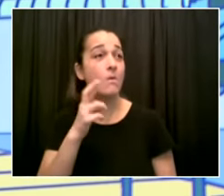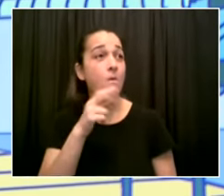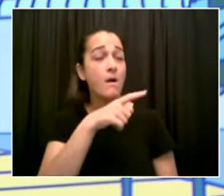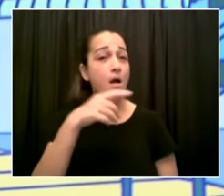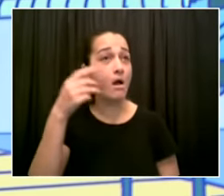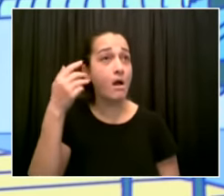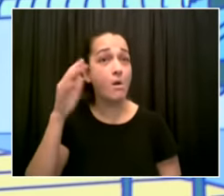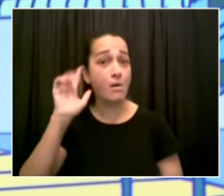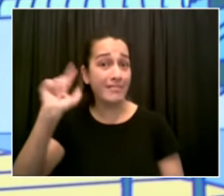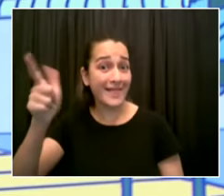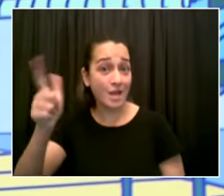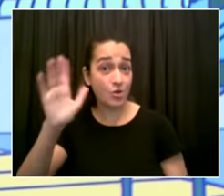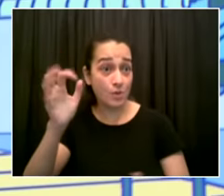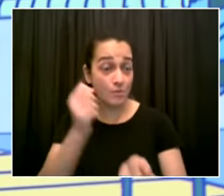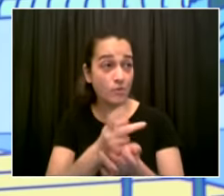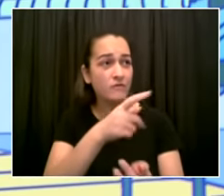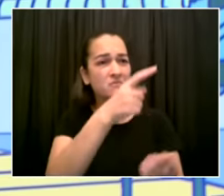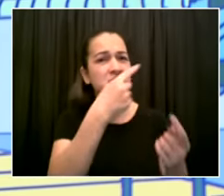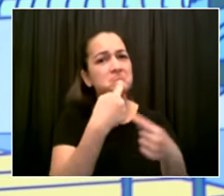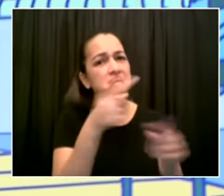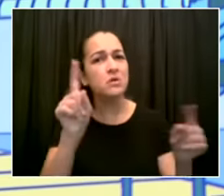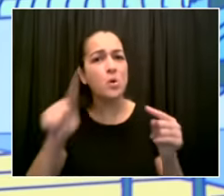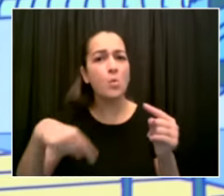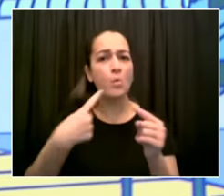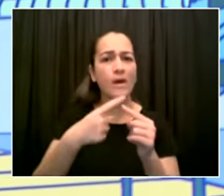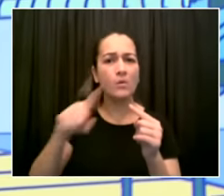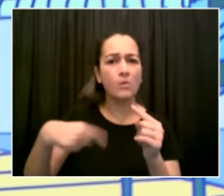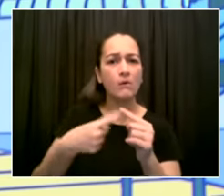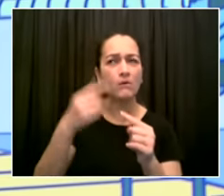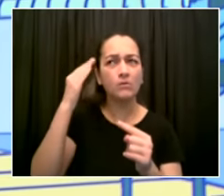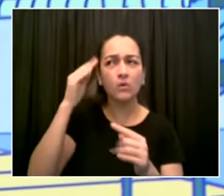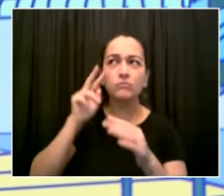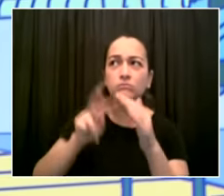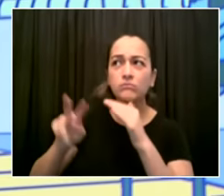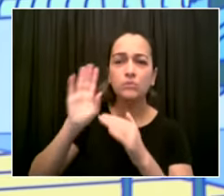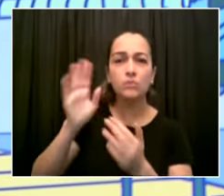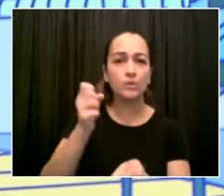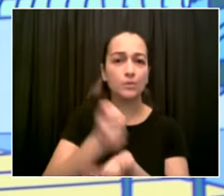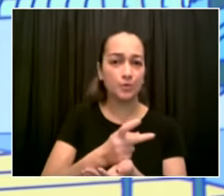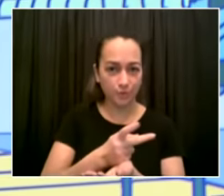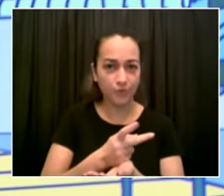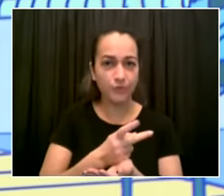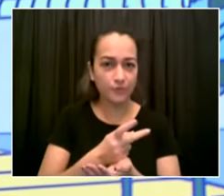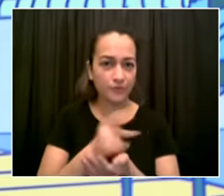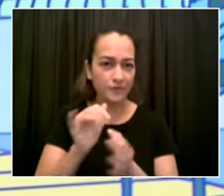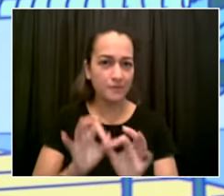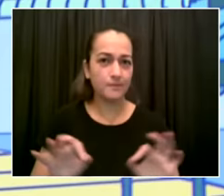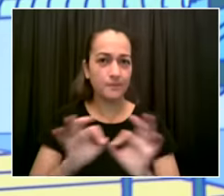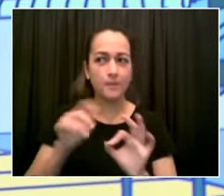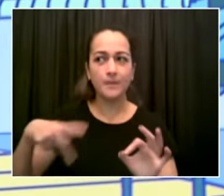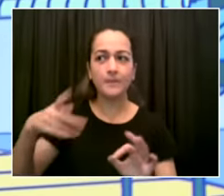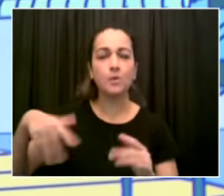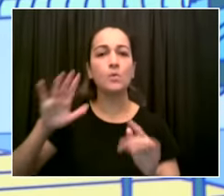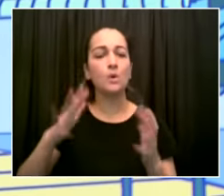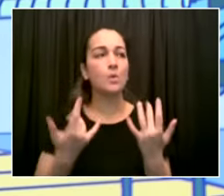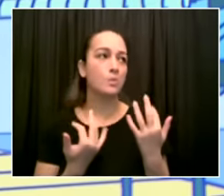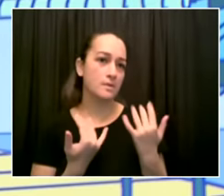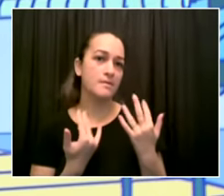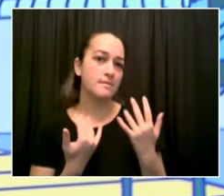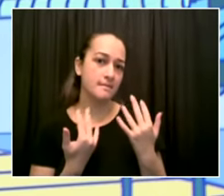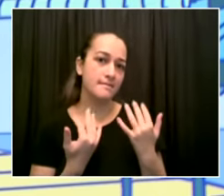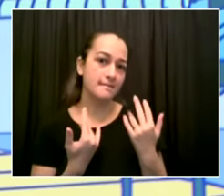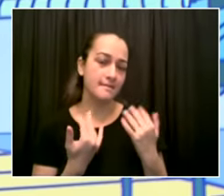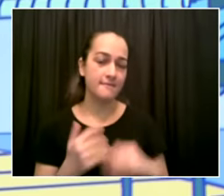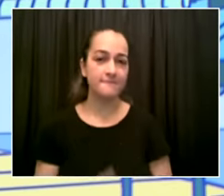action people if they know it's coming if they know the vaccine for 5 to 11 year olds is coming it's going to instill more